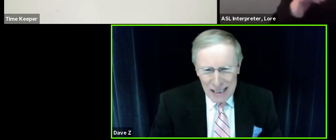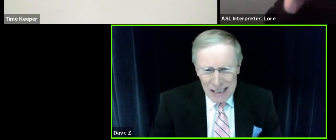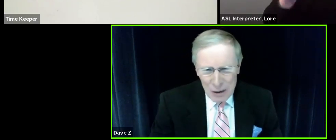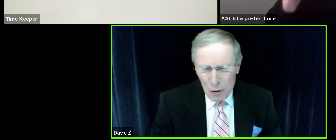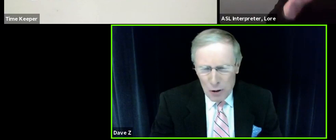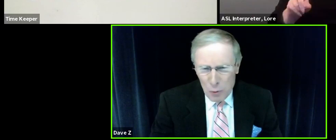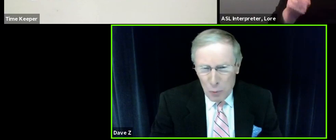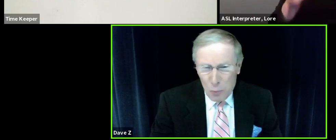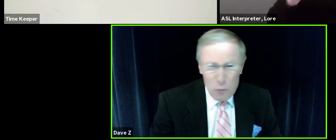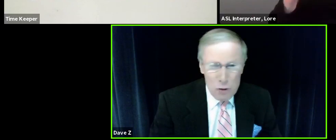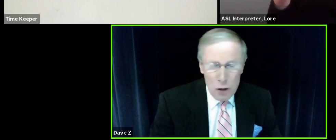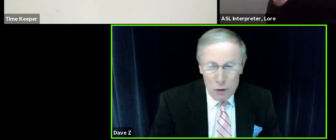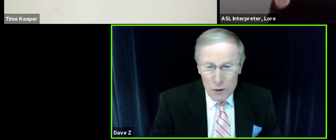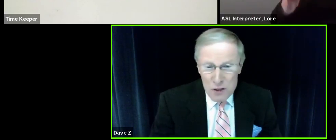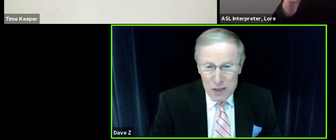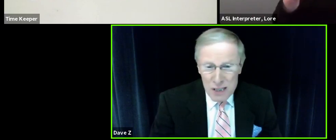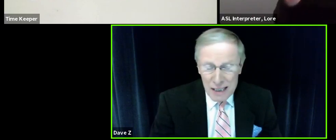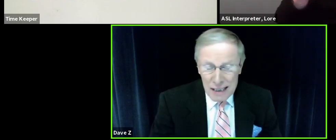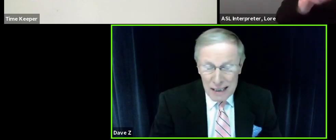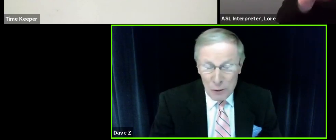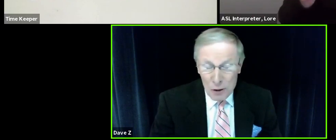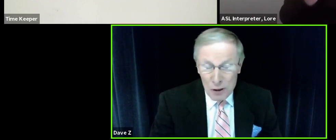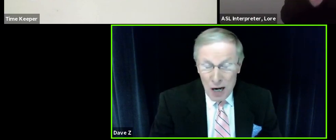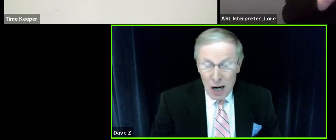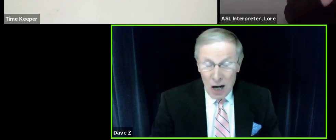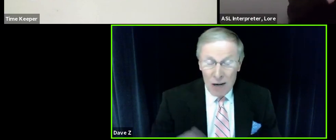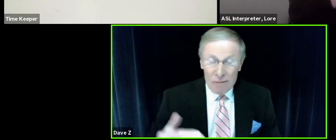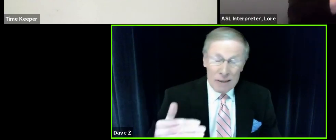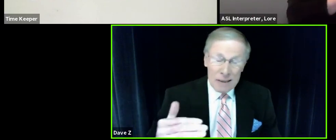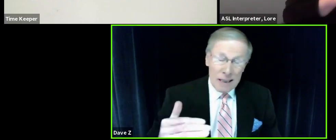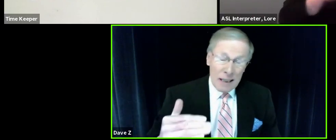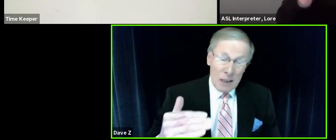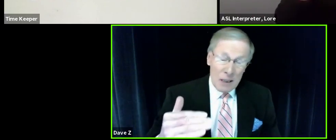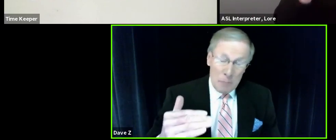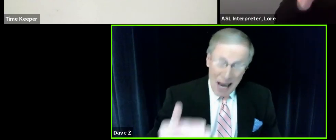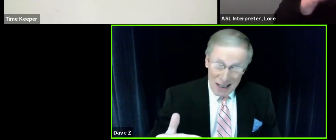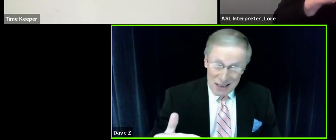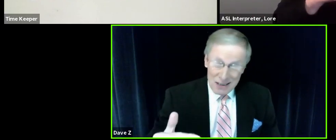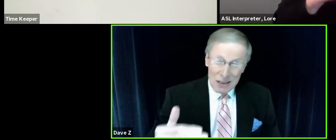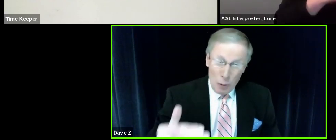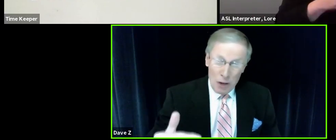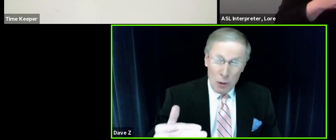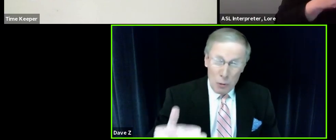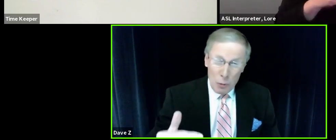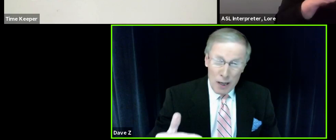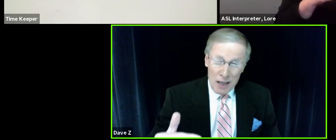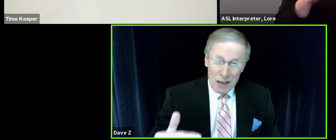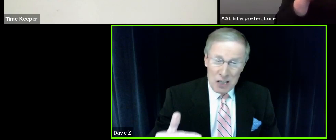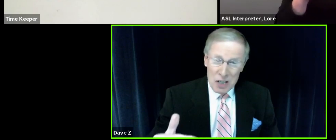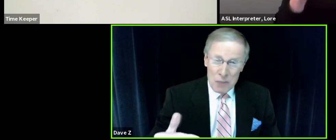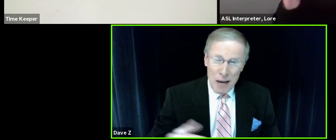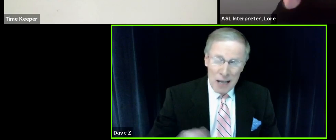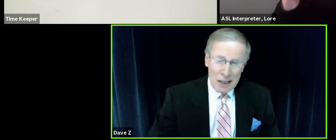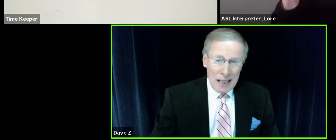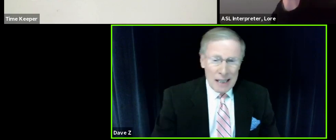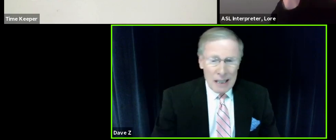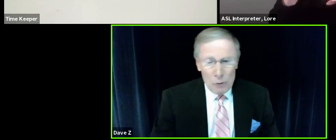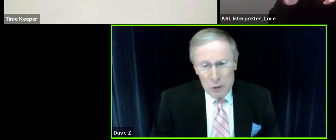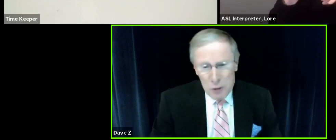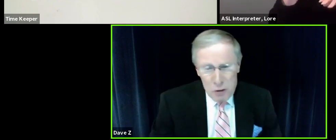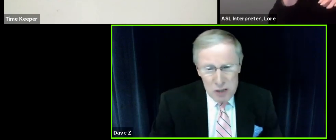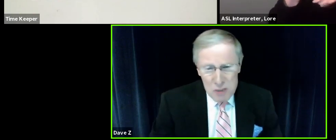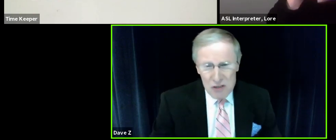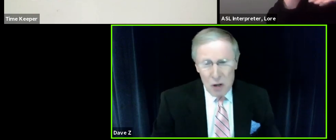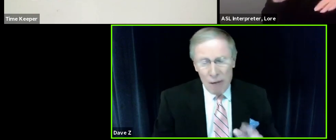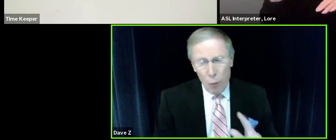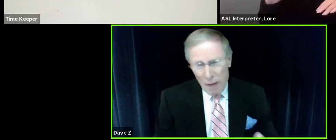go in an order that will show you first the order of the ballot, the way they are listed on the ballot. They will